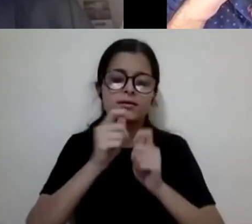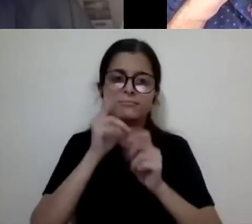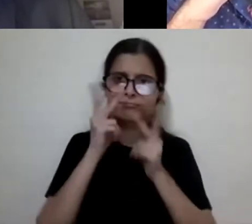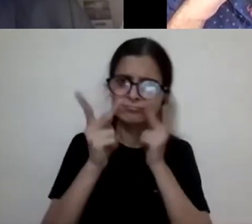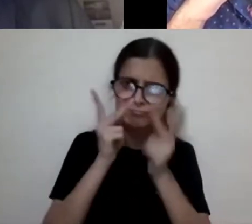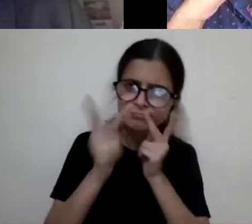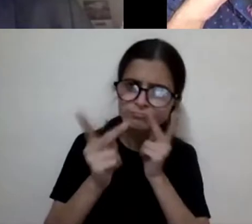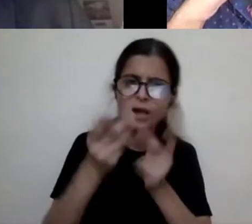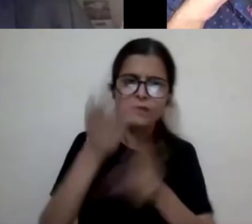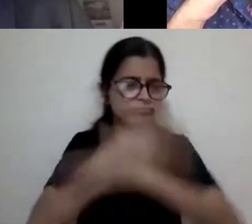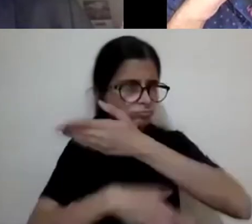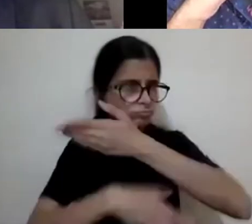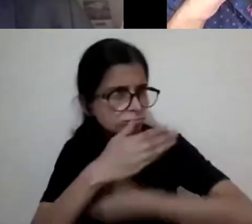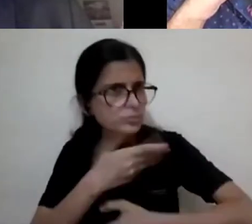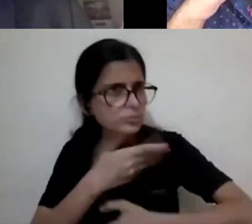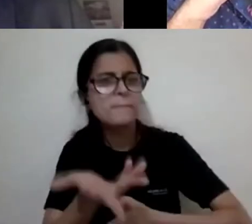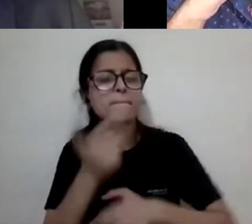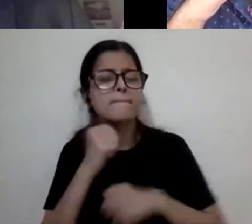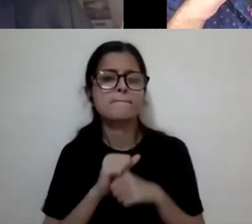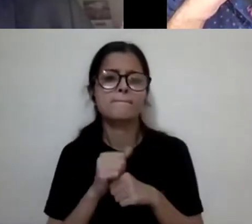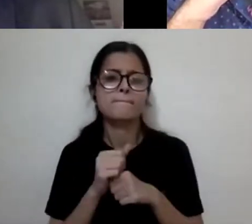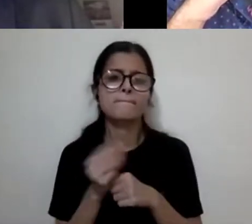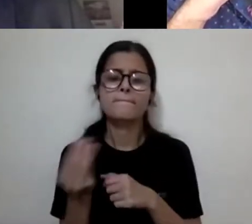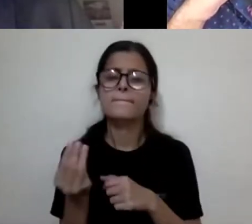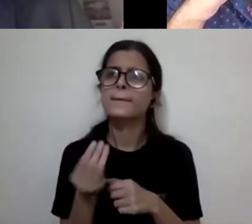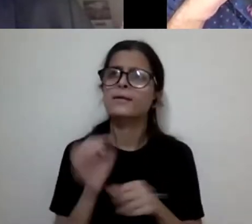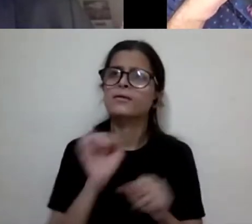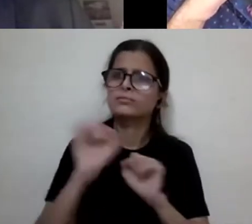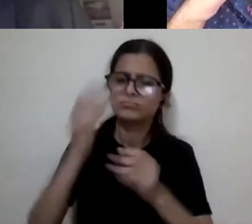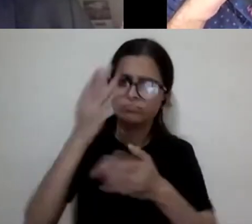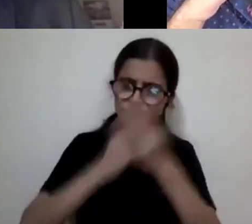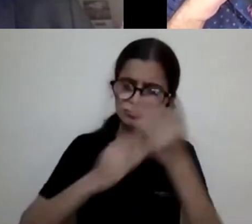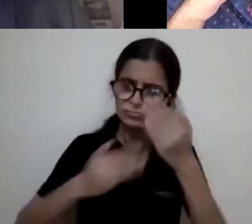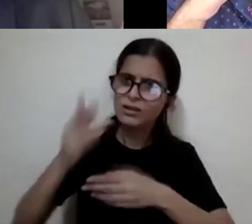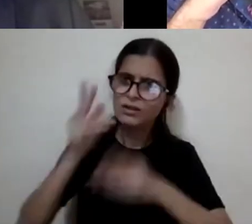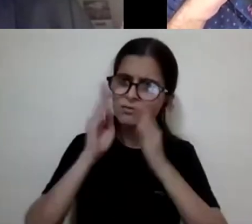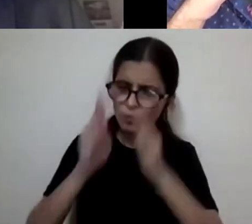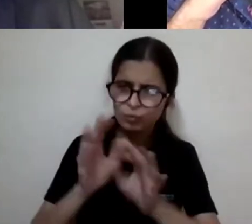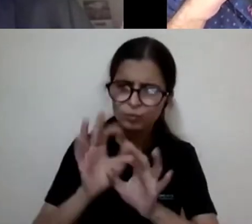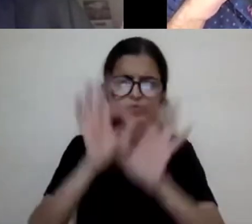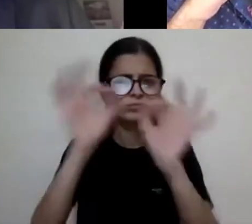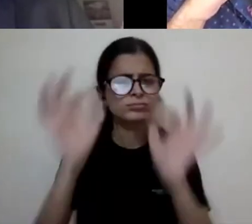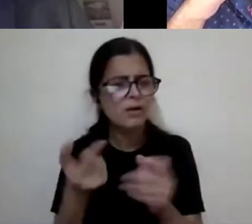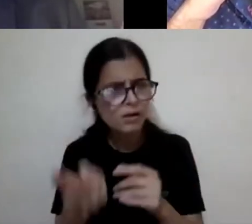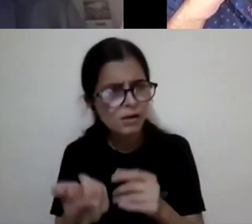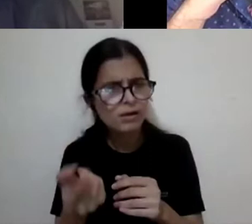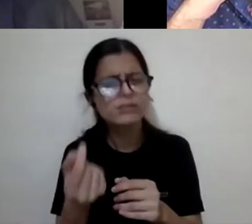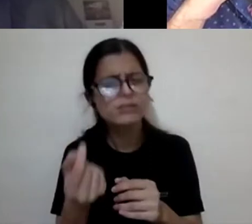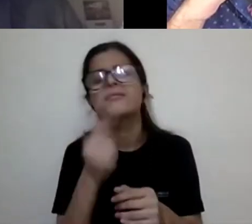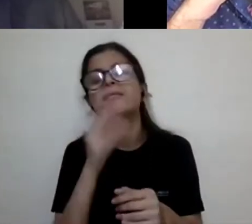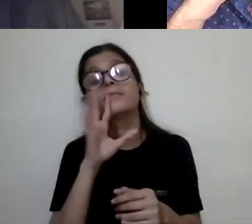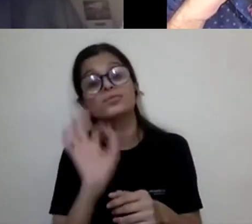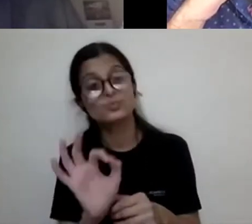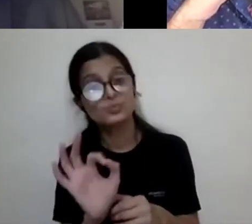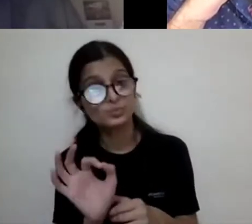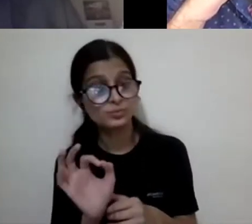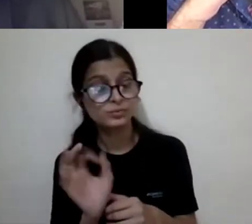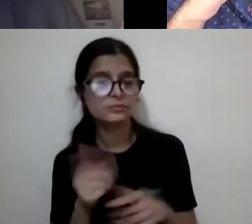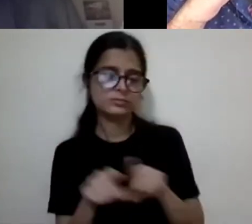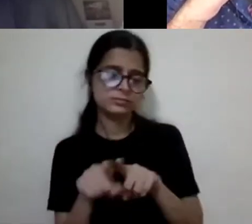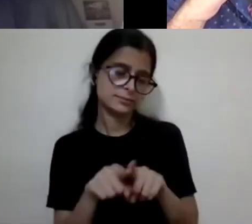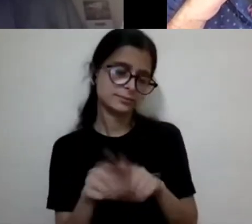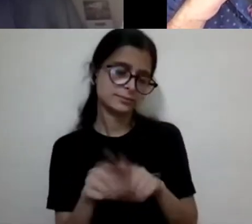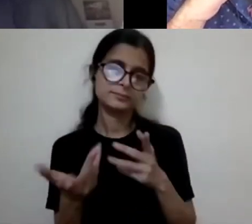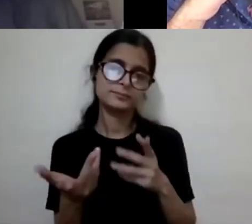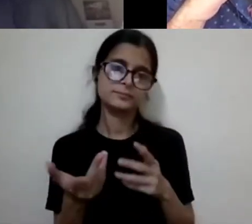the more that plots are centered, not on the disability, but on something else. So that in reality, I mean, I always use the example, like